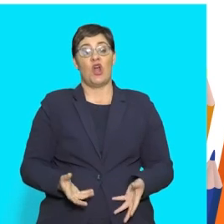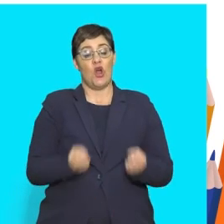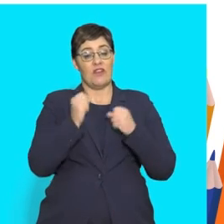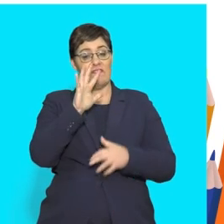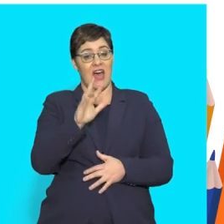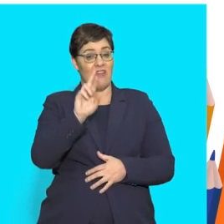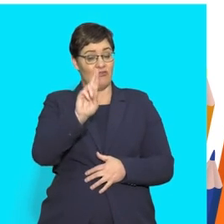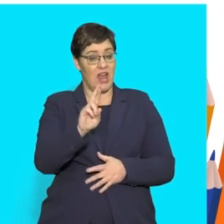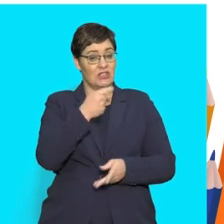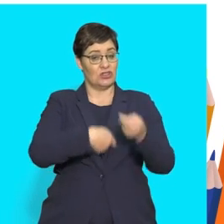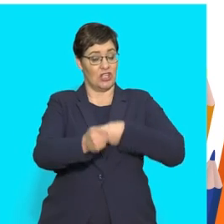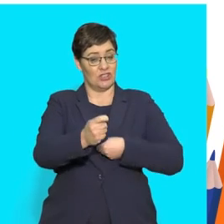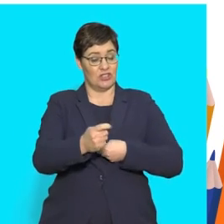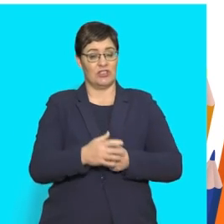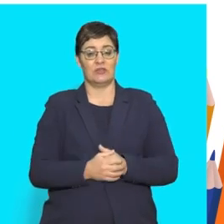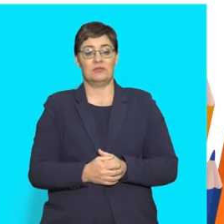rand change